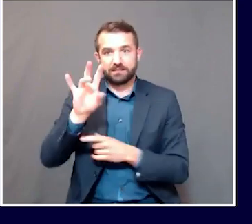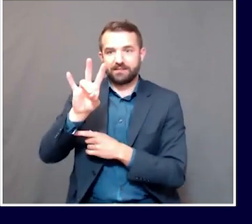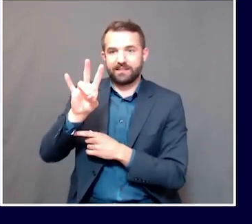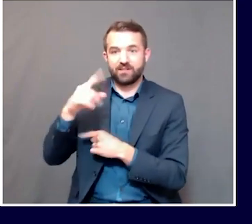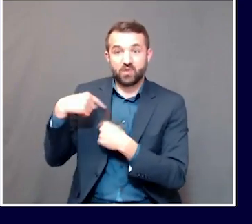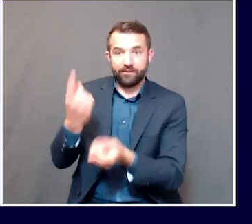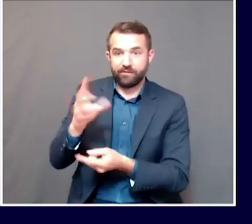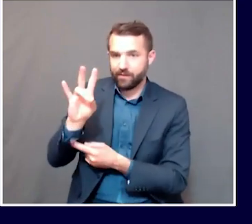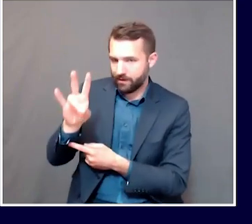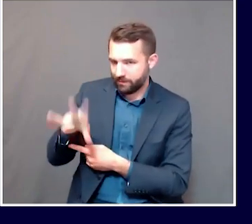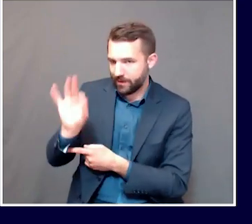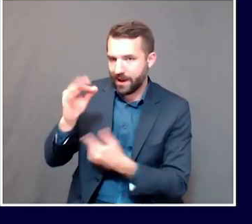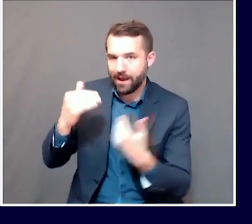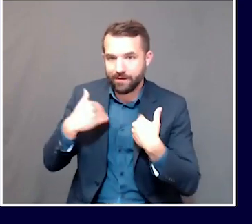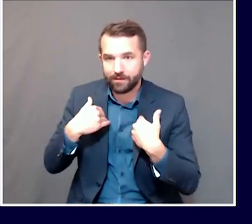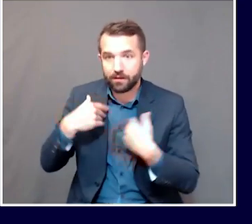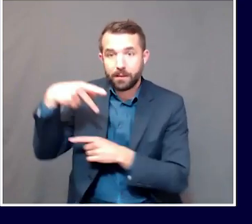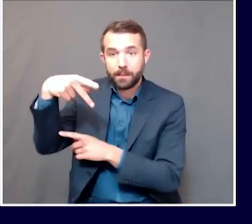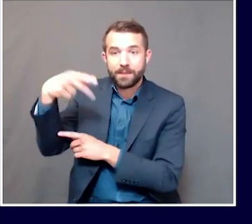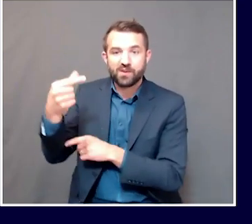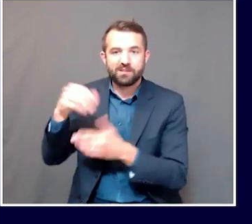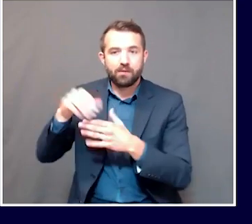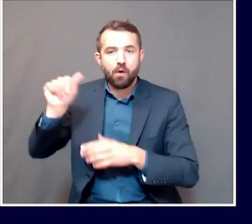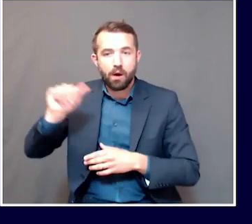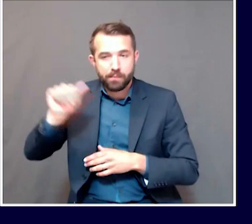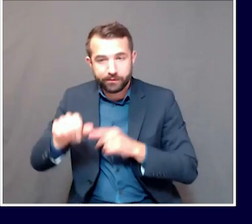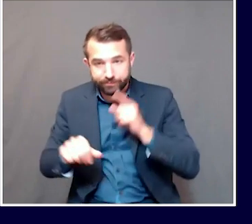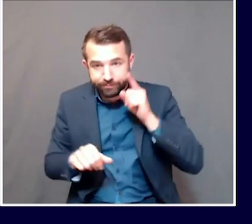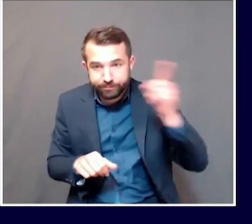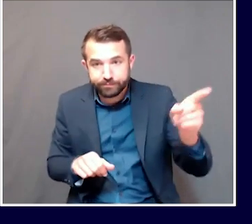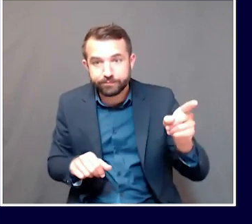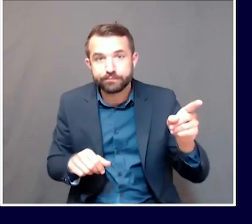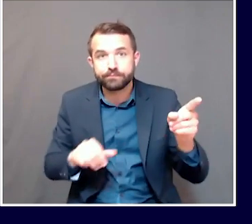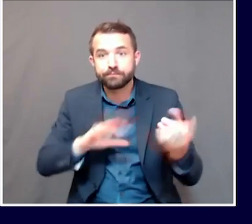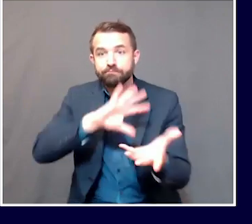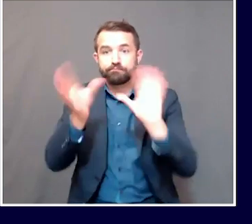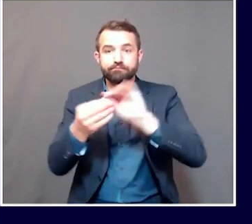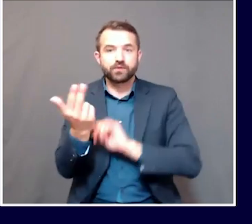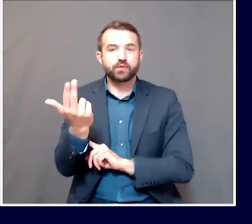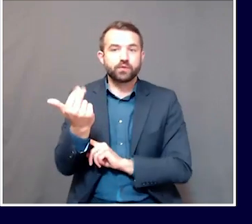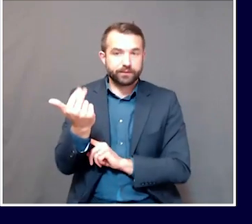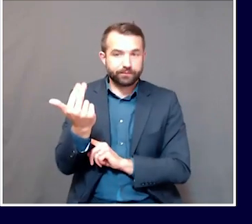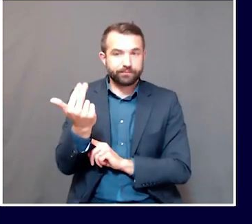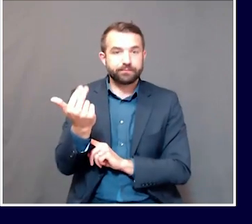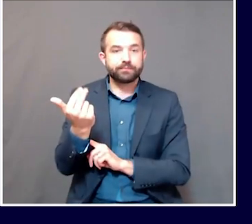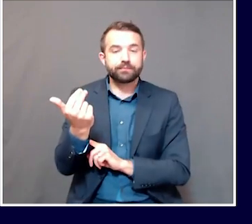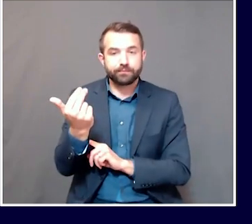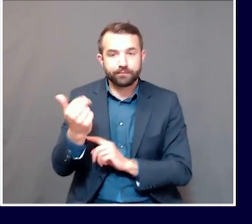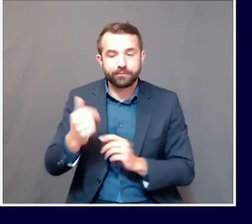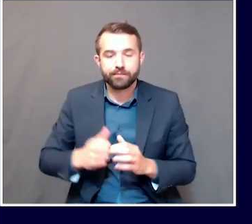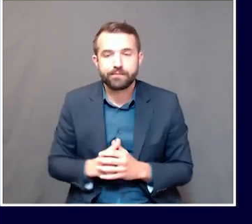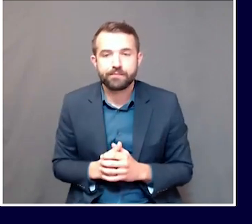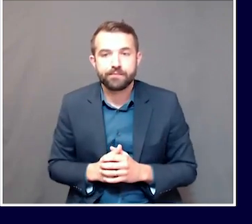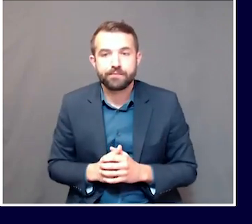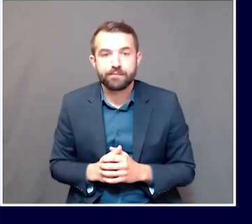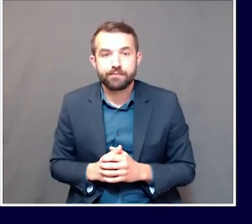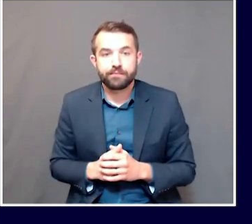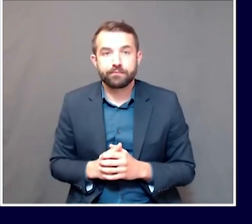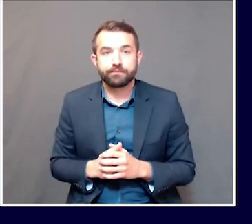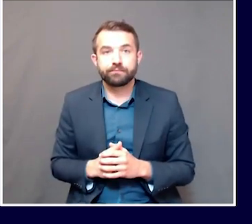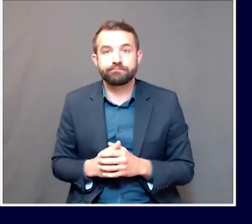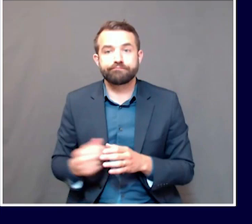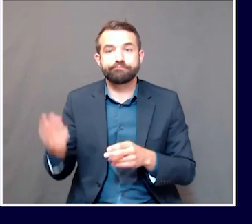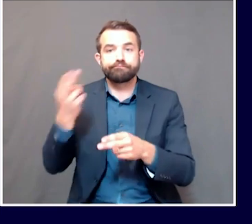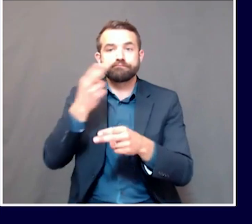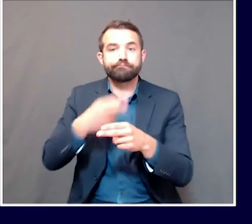Gamble Tam Brands facility in Auburn, now a total of 13 cases. A quick update on the work that our